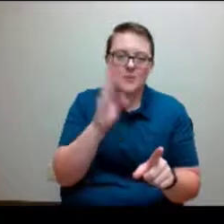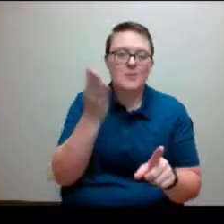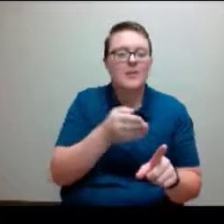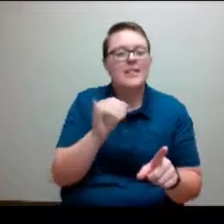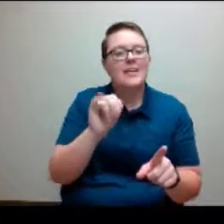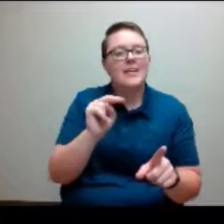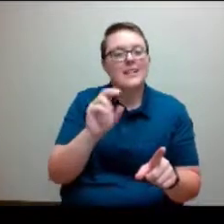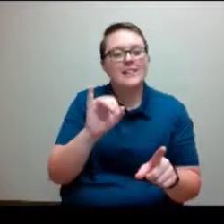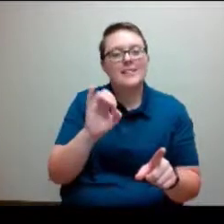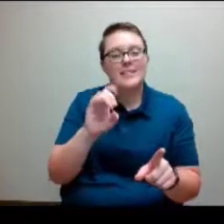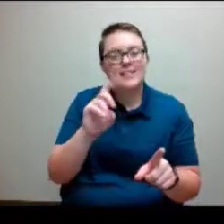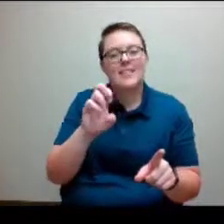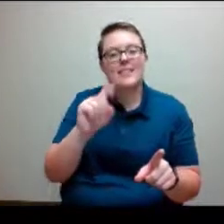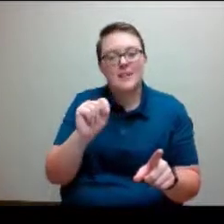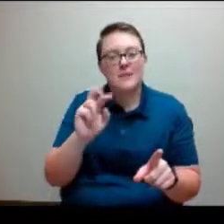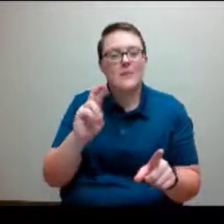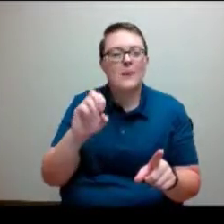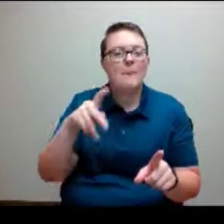question.